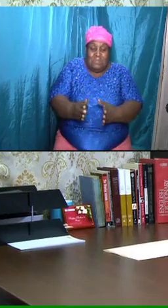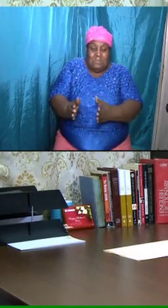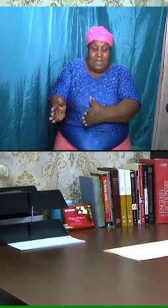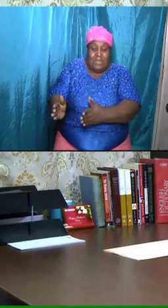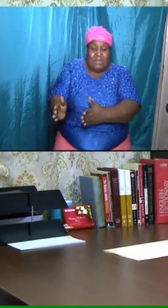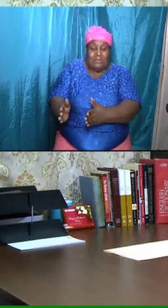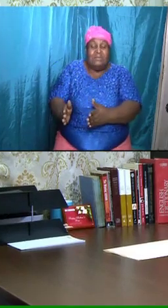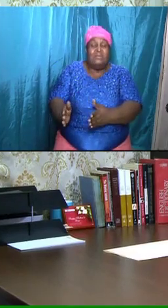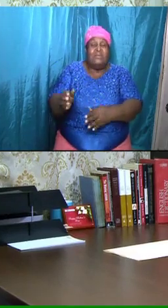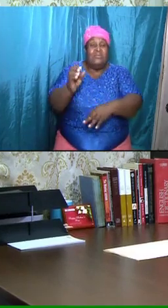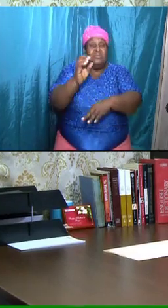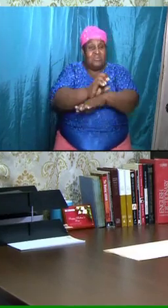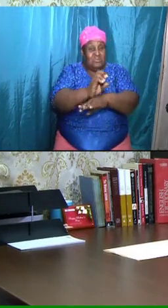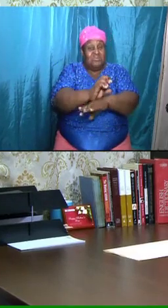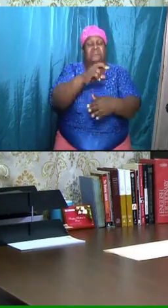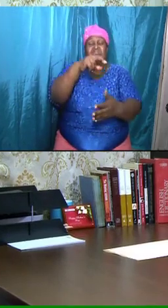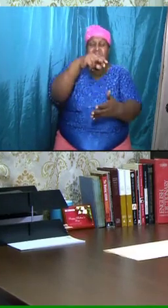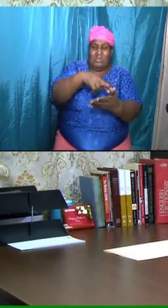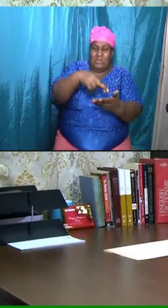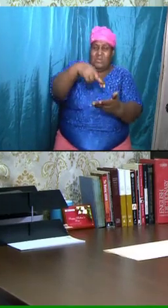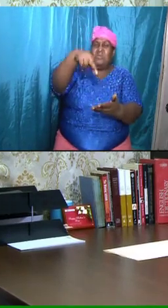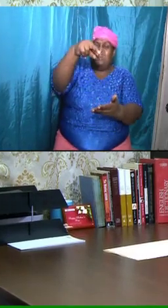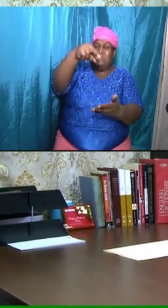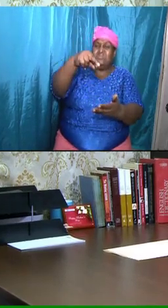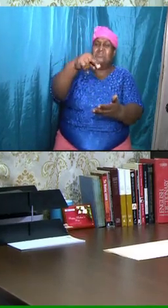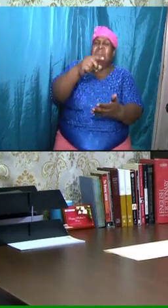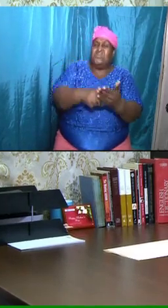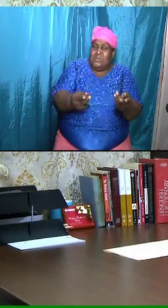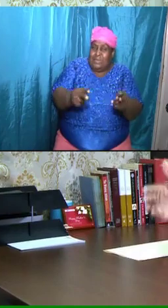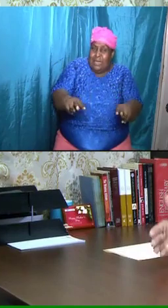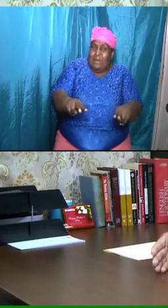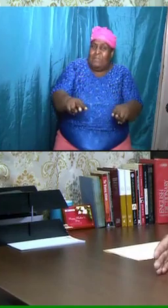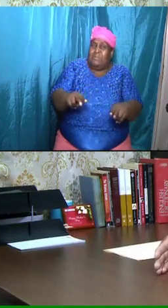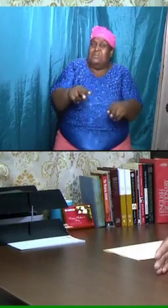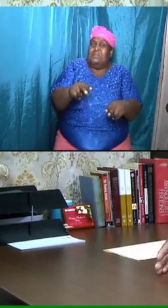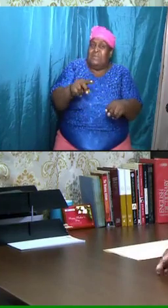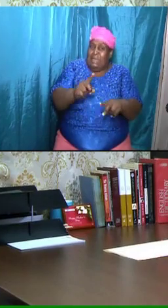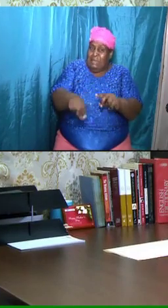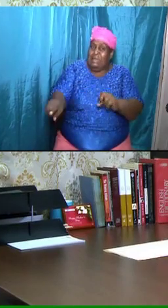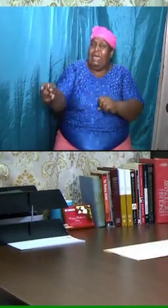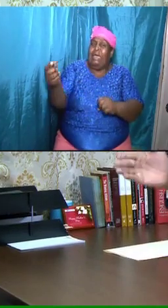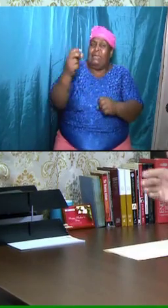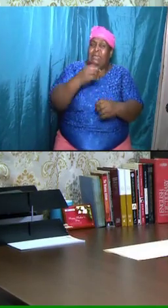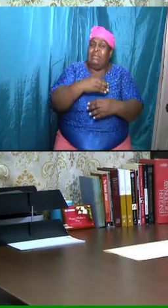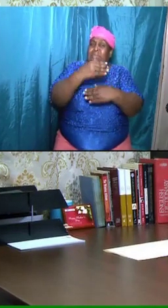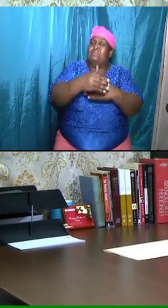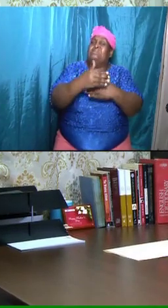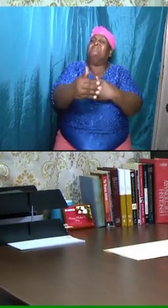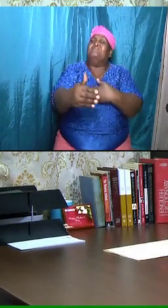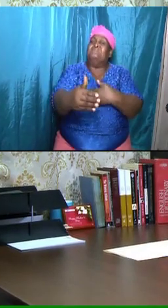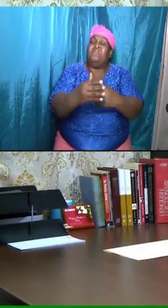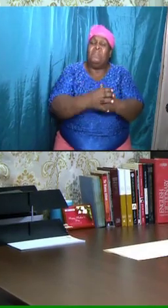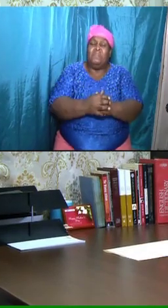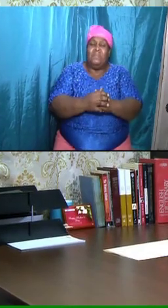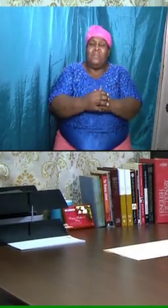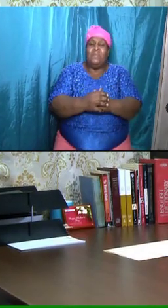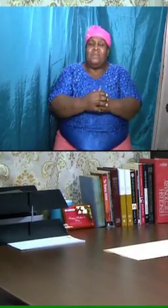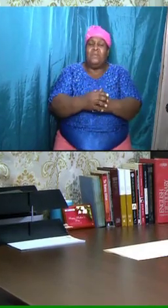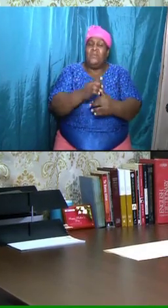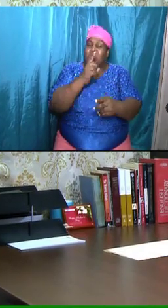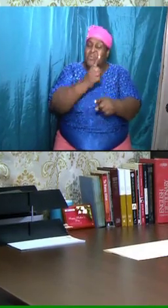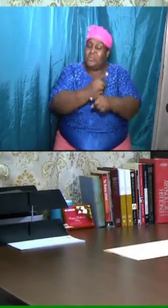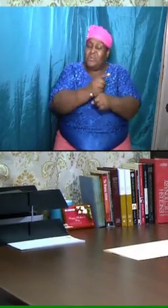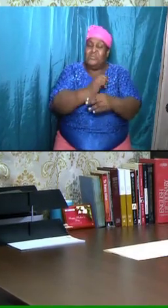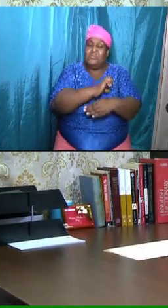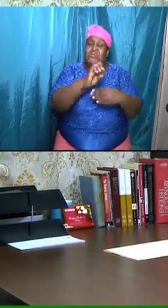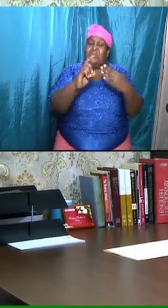can see the church and then the rapture and then what happens after that and then what happens after that we down to the end. So take it from where we